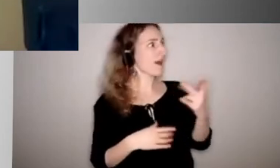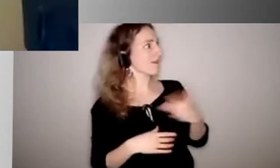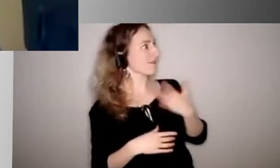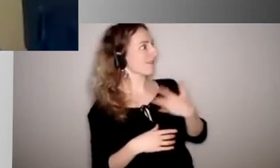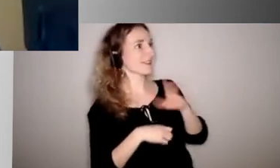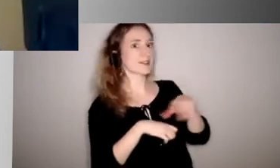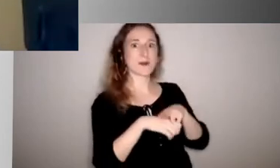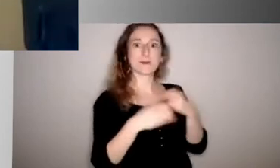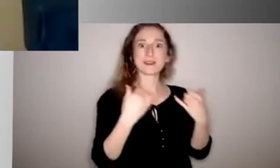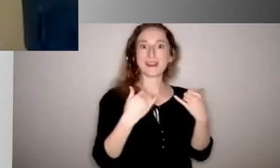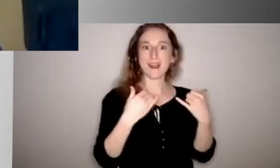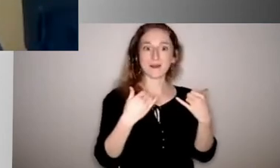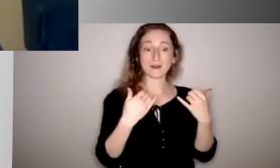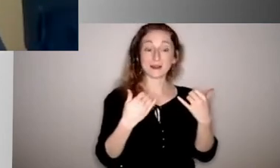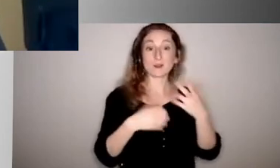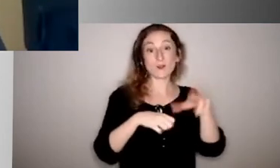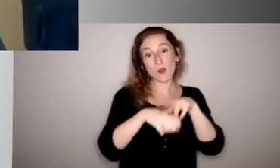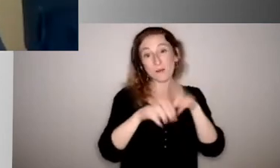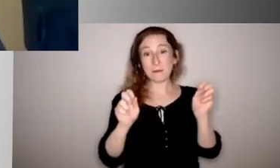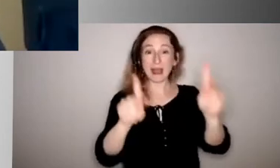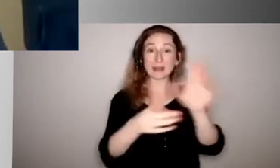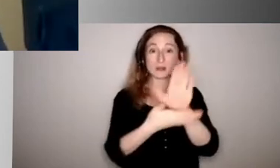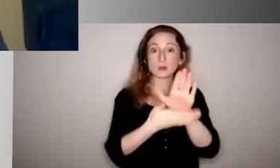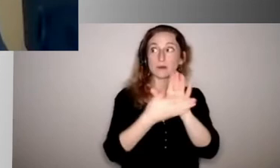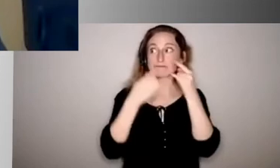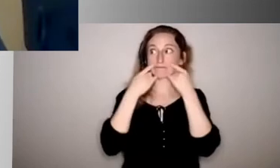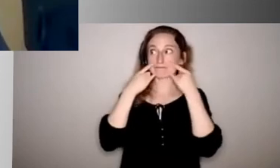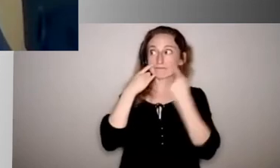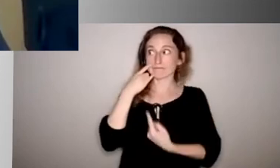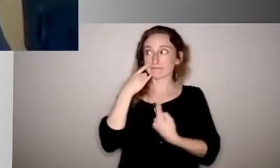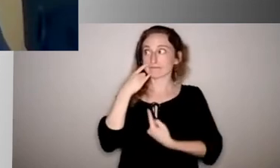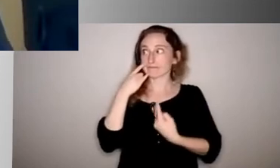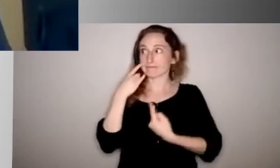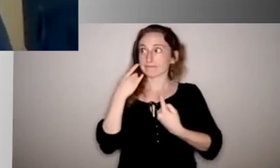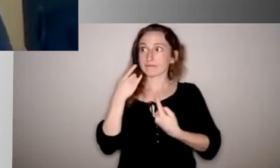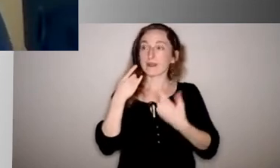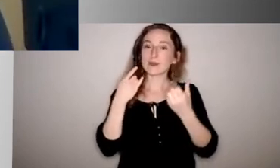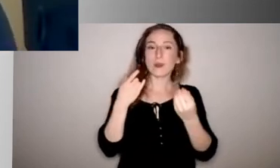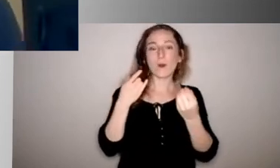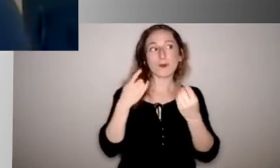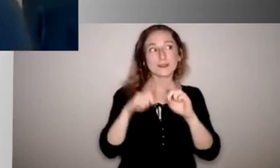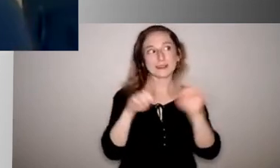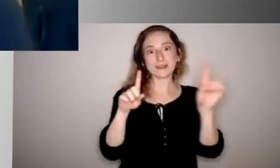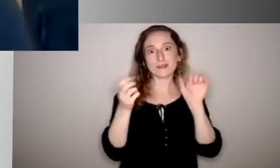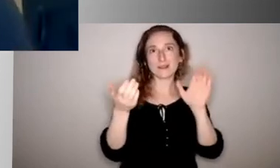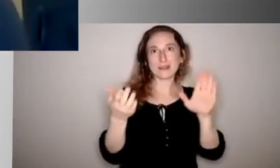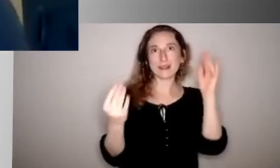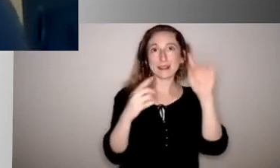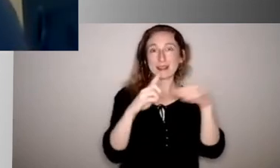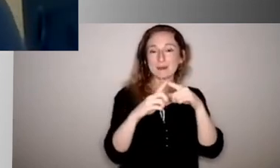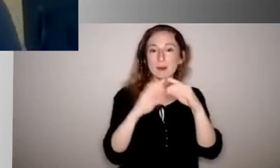their peers and their friends would be wearing that. And so it is kind of just a different way of thinking about some of our more vulnerable